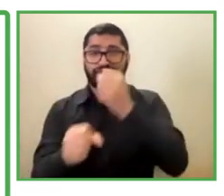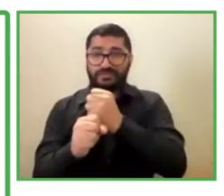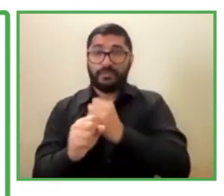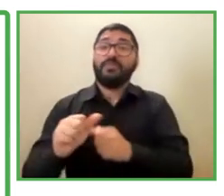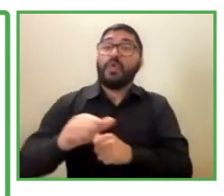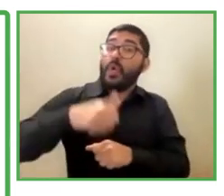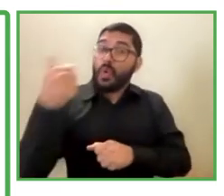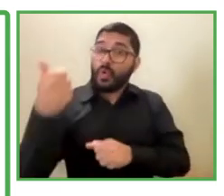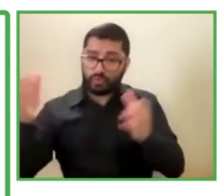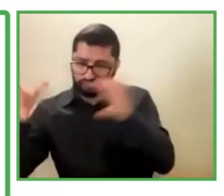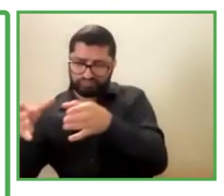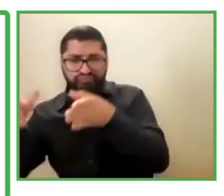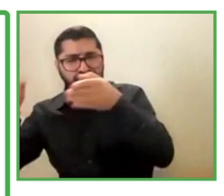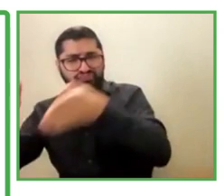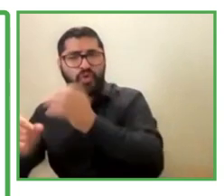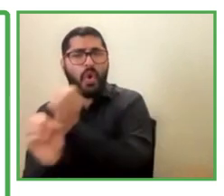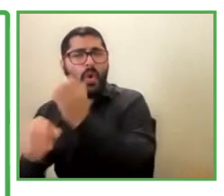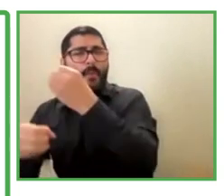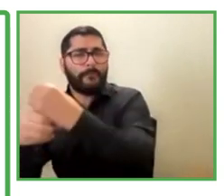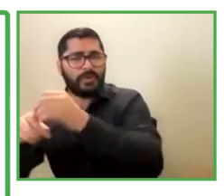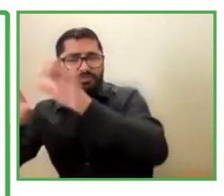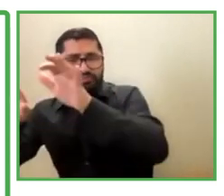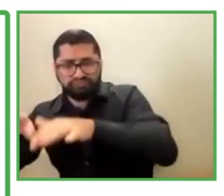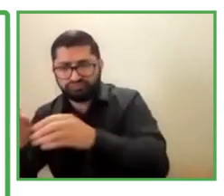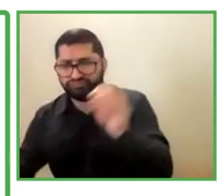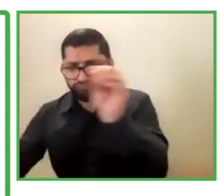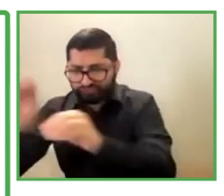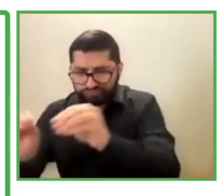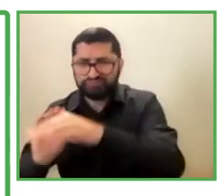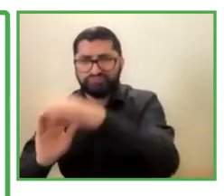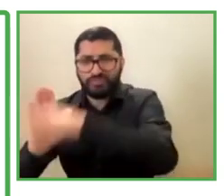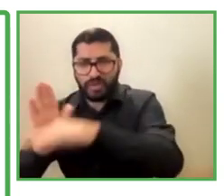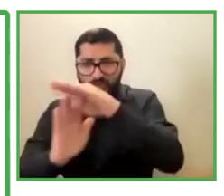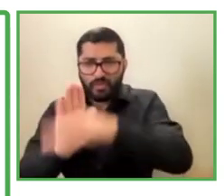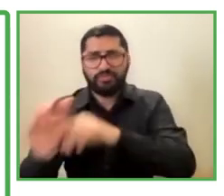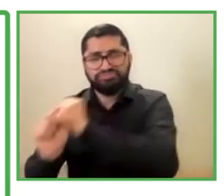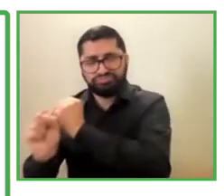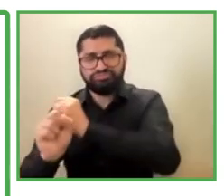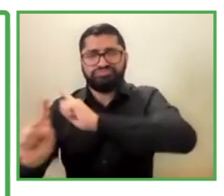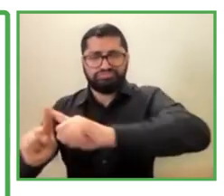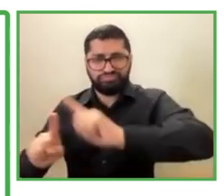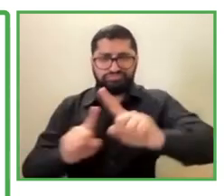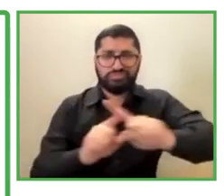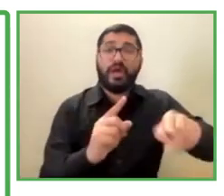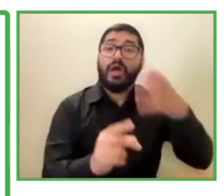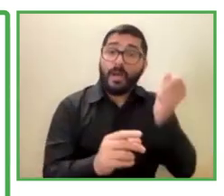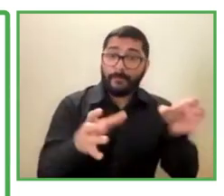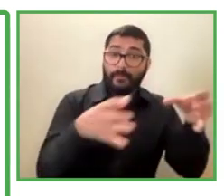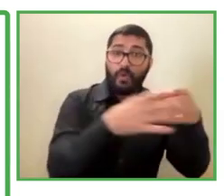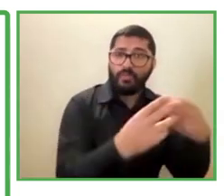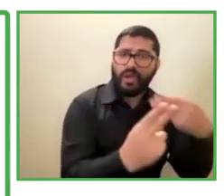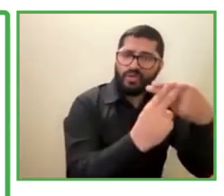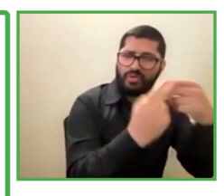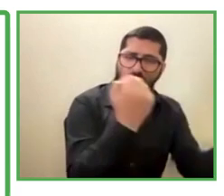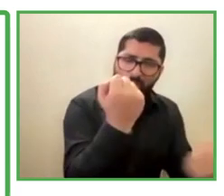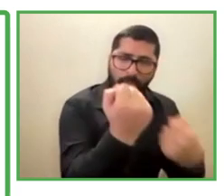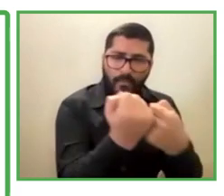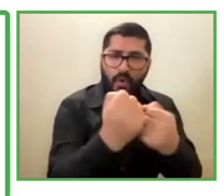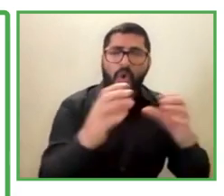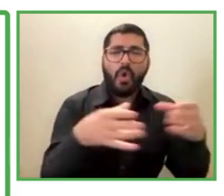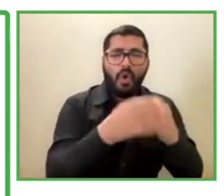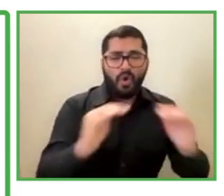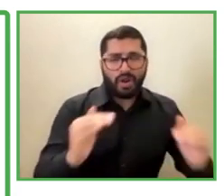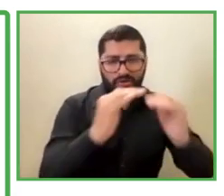labor intermediation companies, with different foundations like Teleton, and different organizations that support